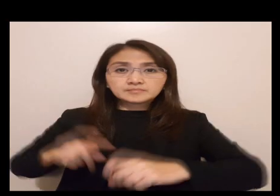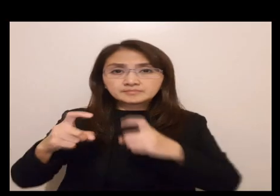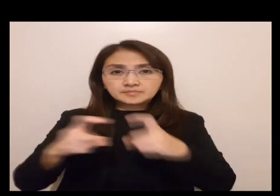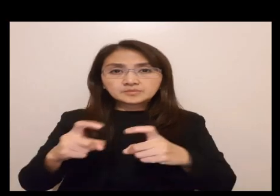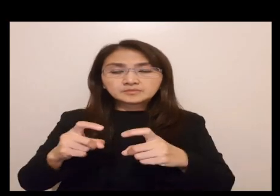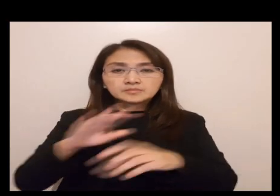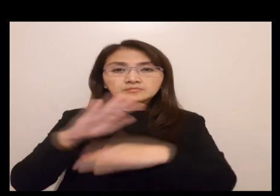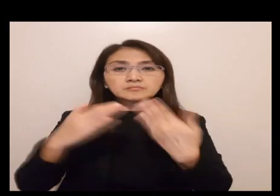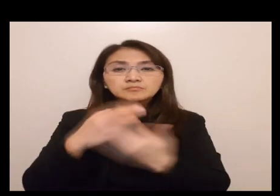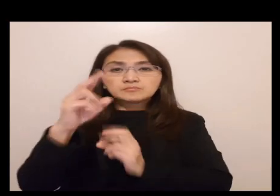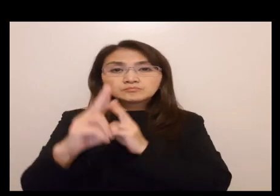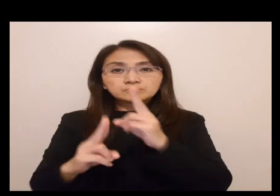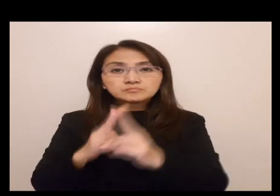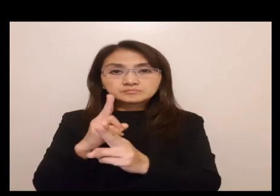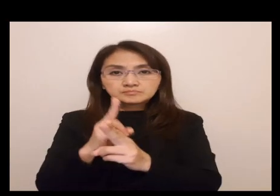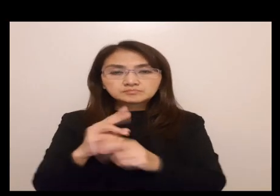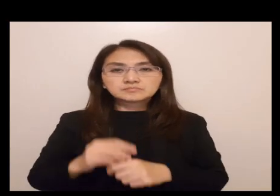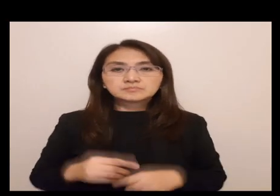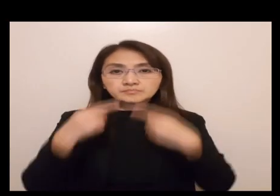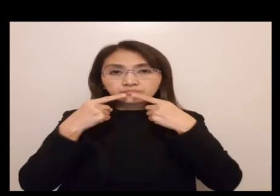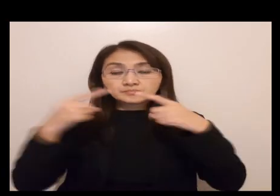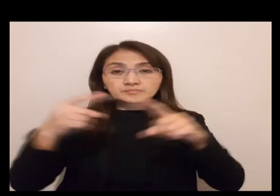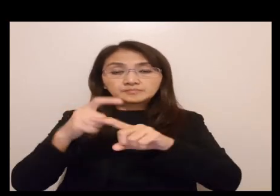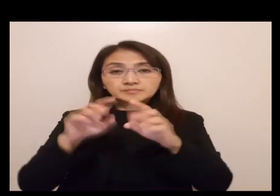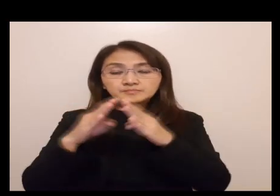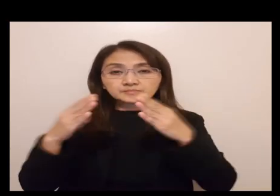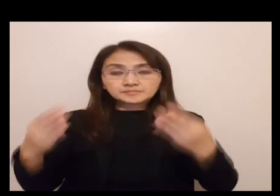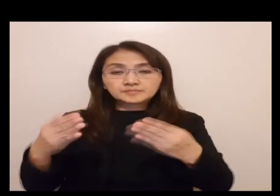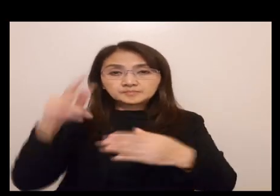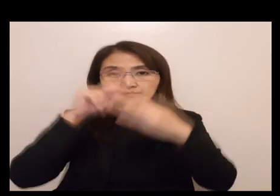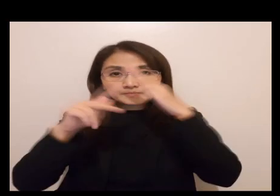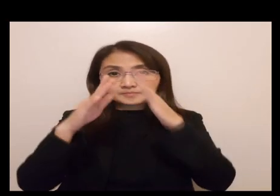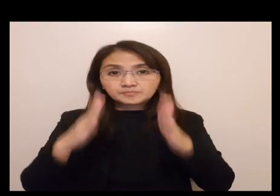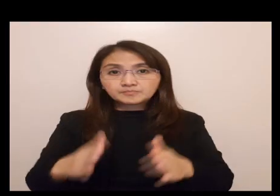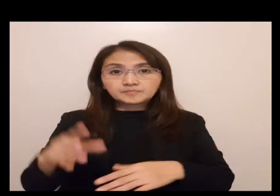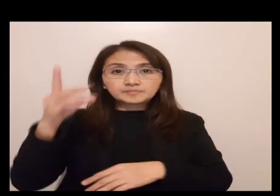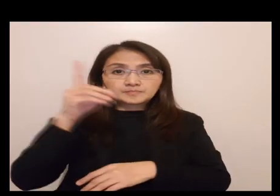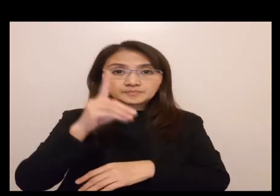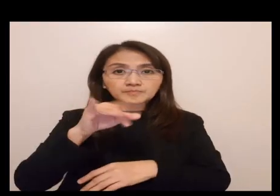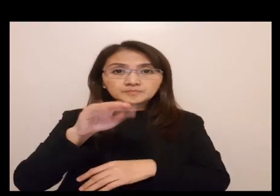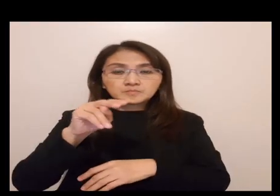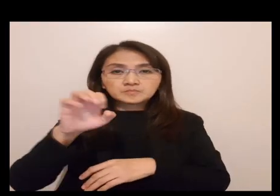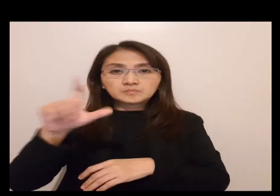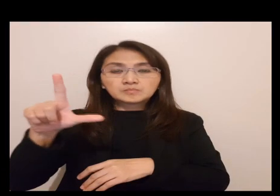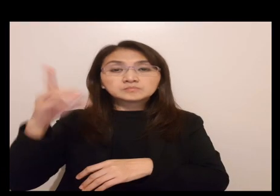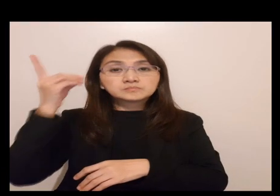over the whole universe. A proclamation from the book of the prophet Daniel.